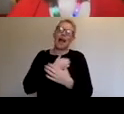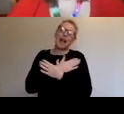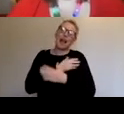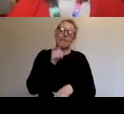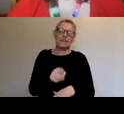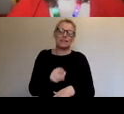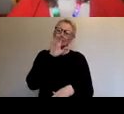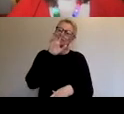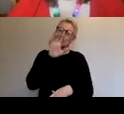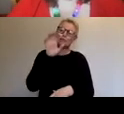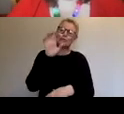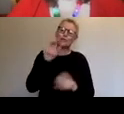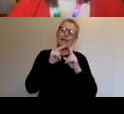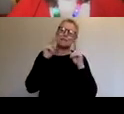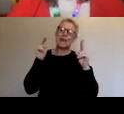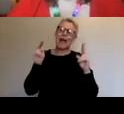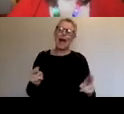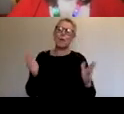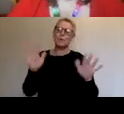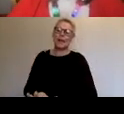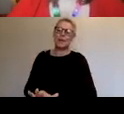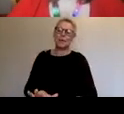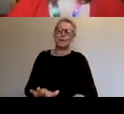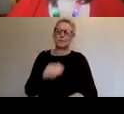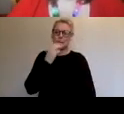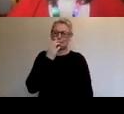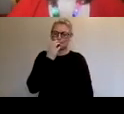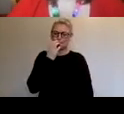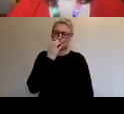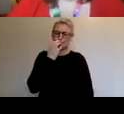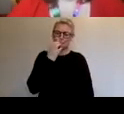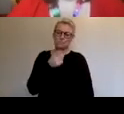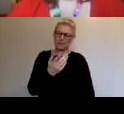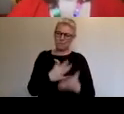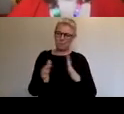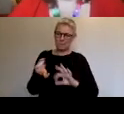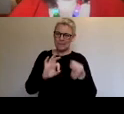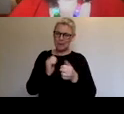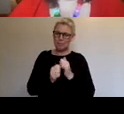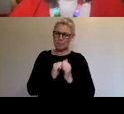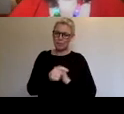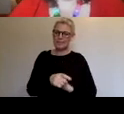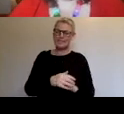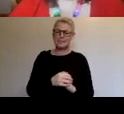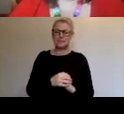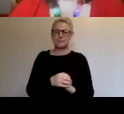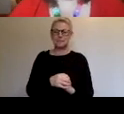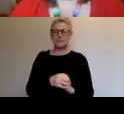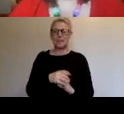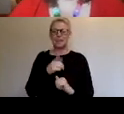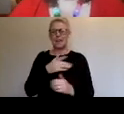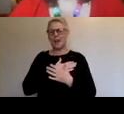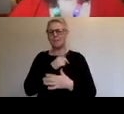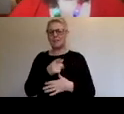Marcus Lyall, who's the video designer for Chemical Brothers. This idea of sort of physical and digital work, this